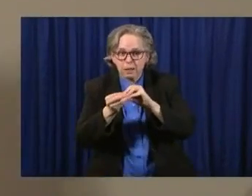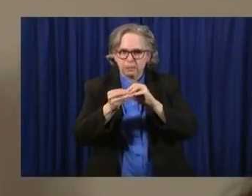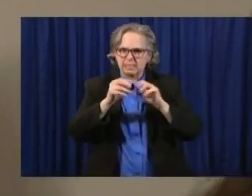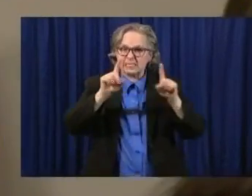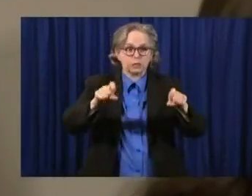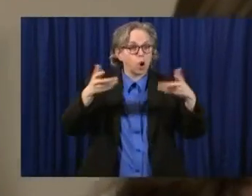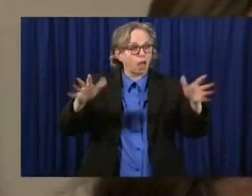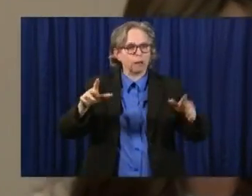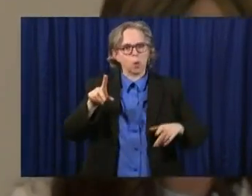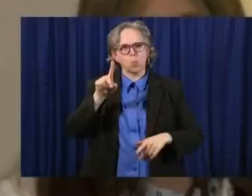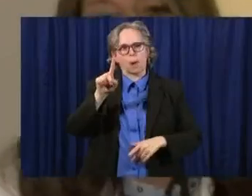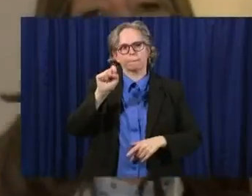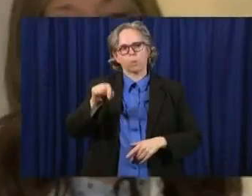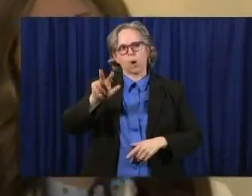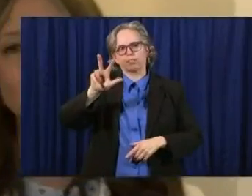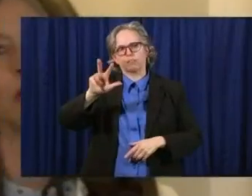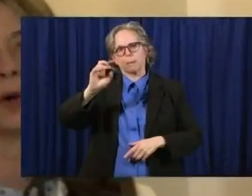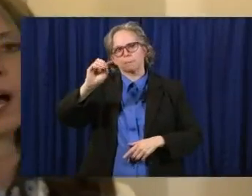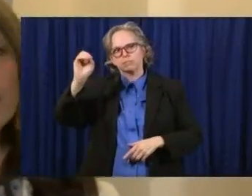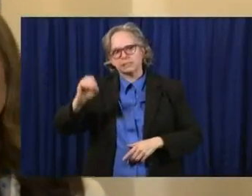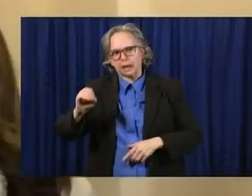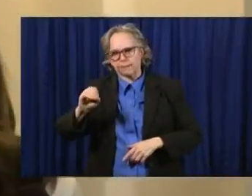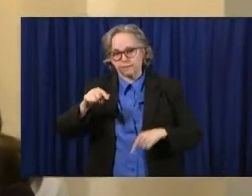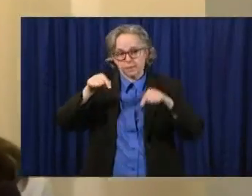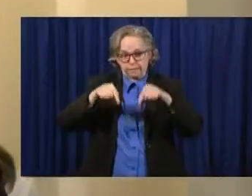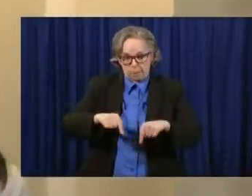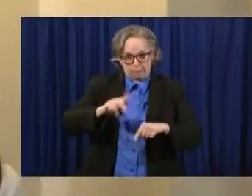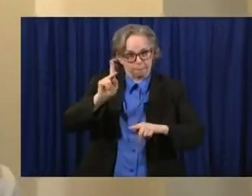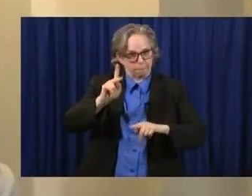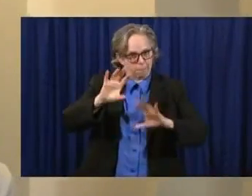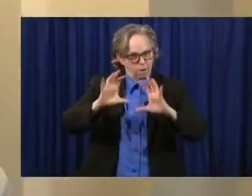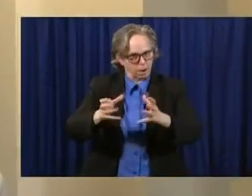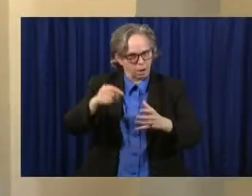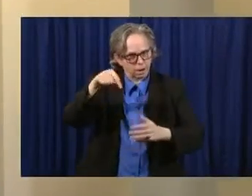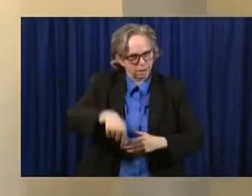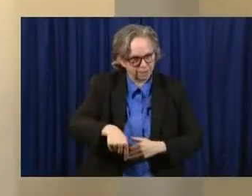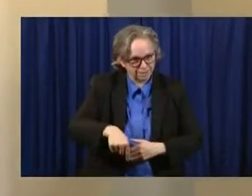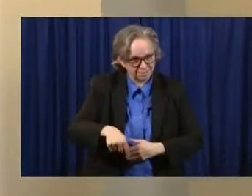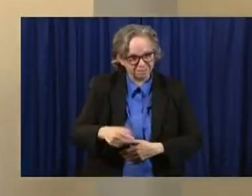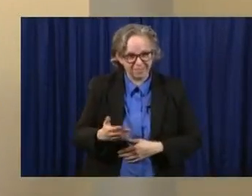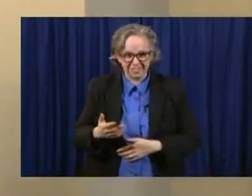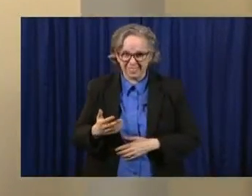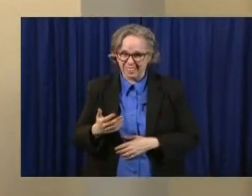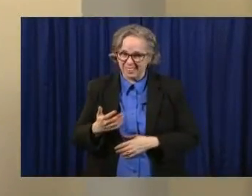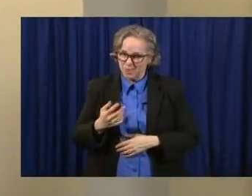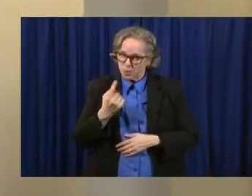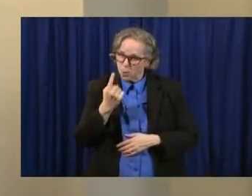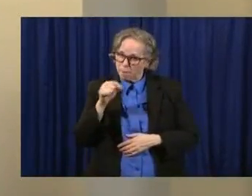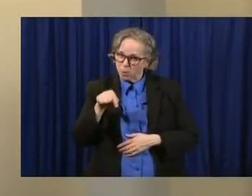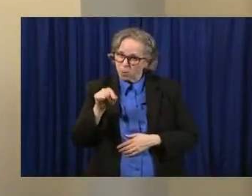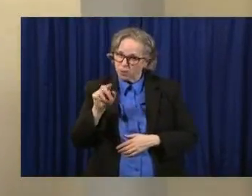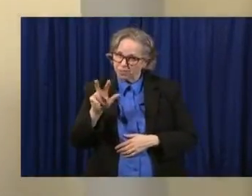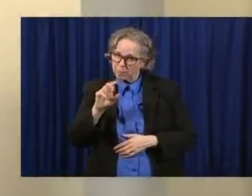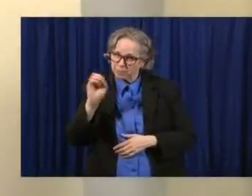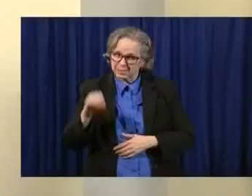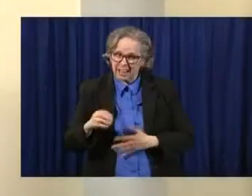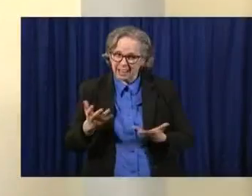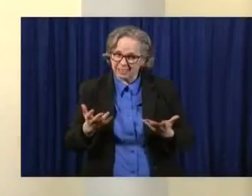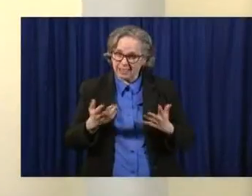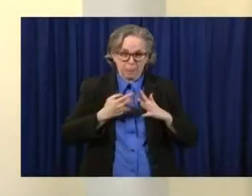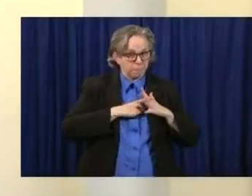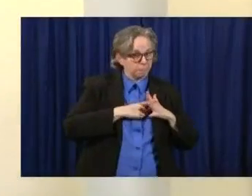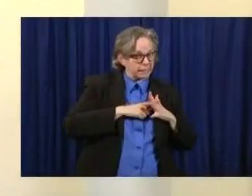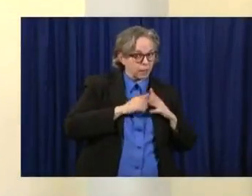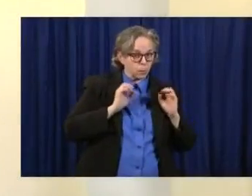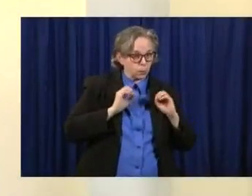population. And as you know, Ohio was slower to get the test to begin with. We're catching up rapidly. We've made